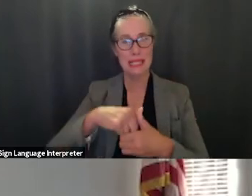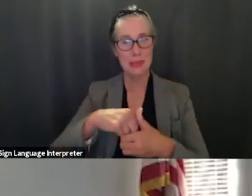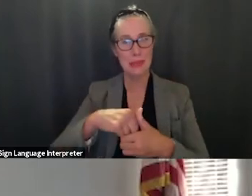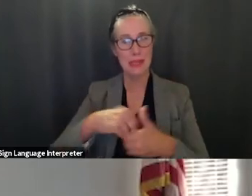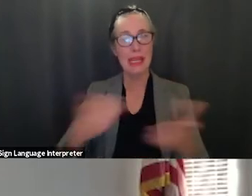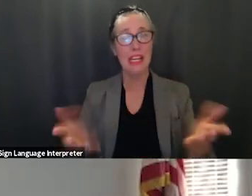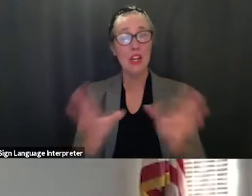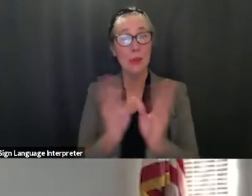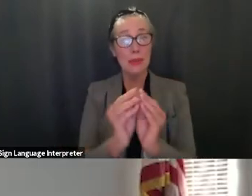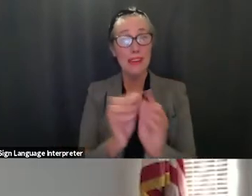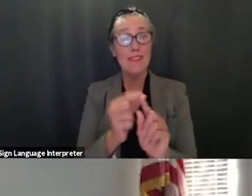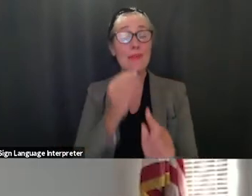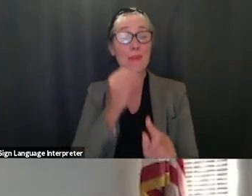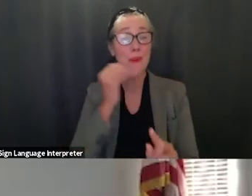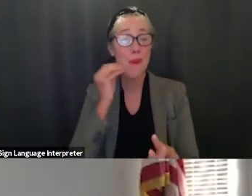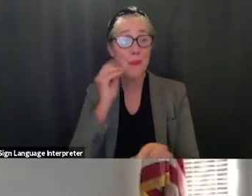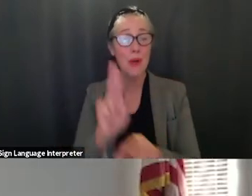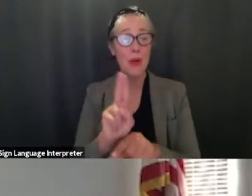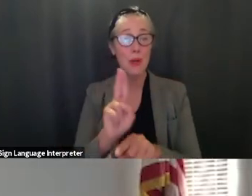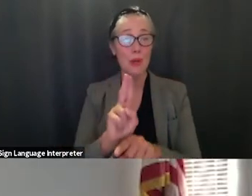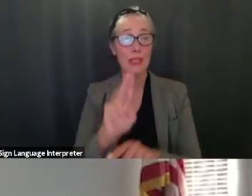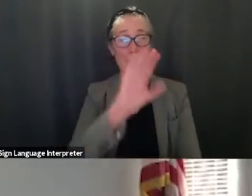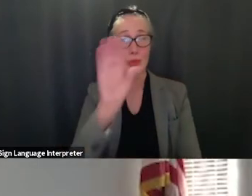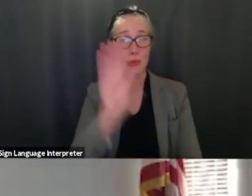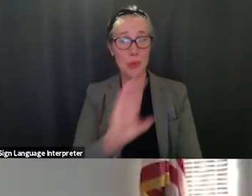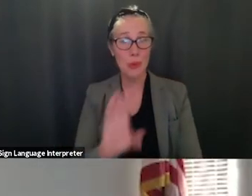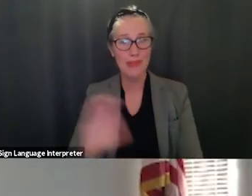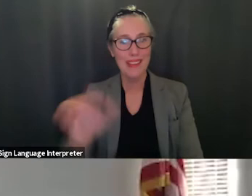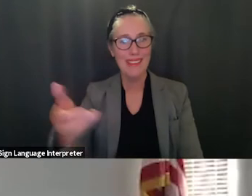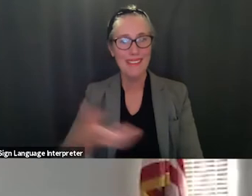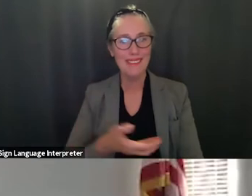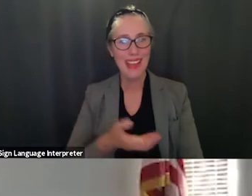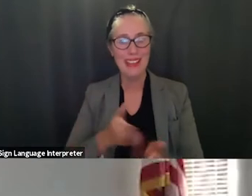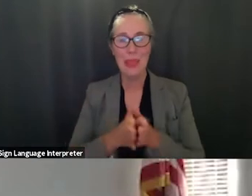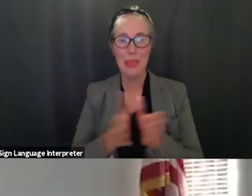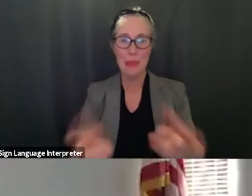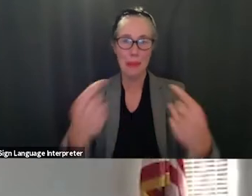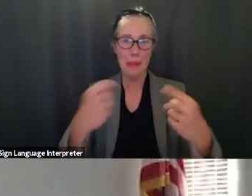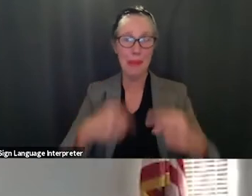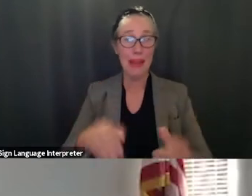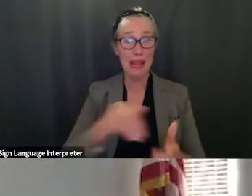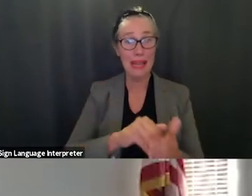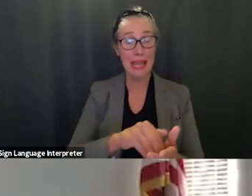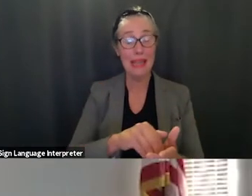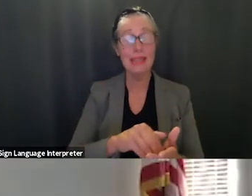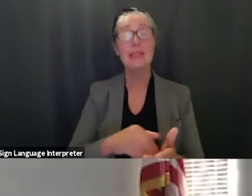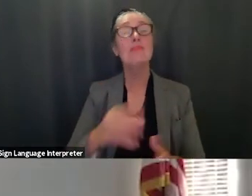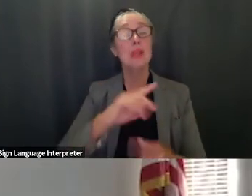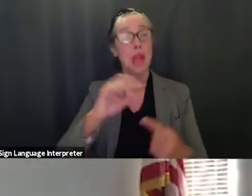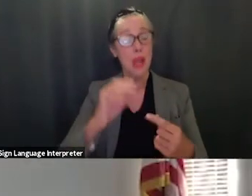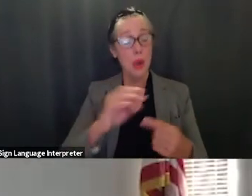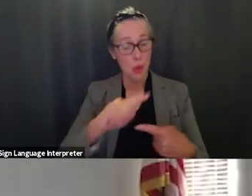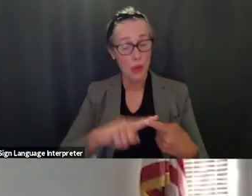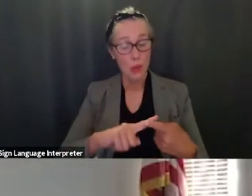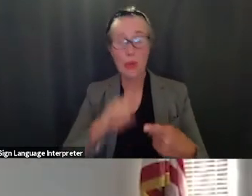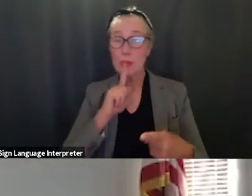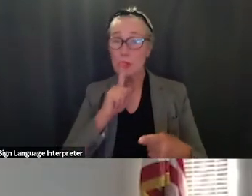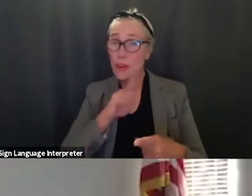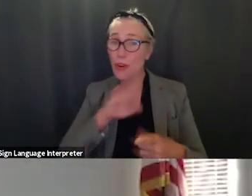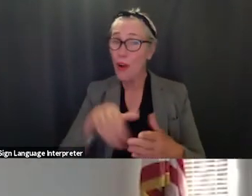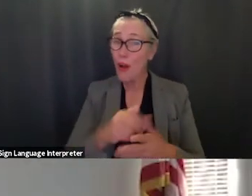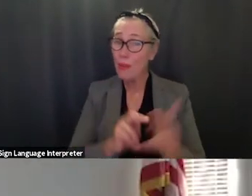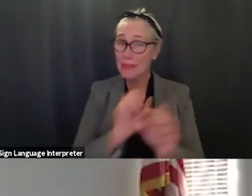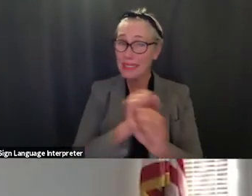our meetings from your homes we look forward to inviting the public back to the boardroom as soon as we have ensured everyone's safety